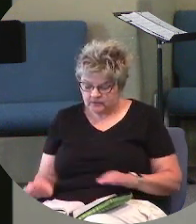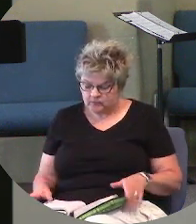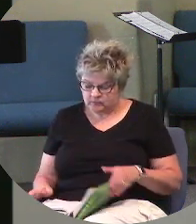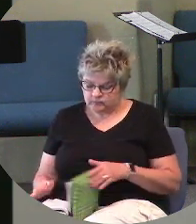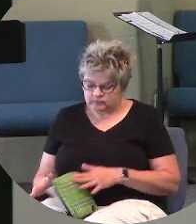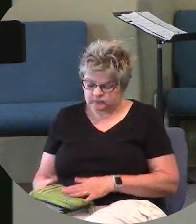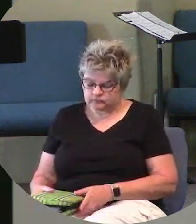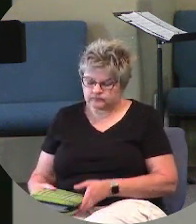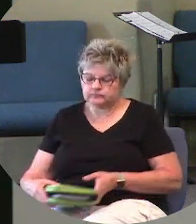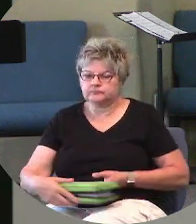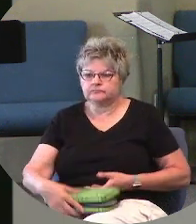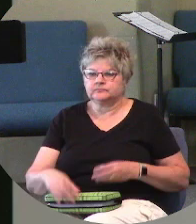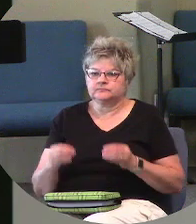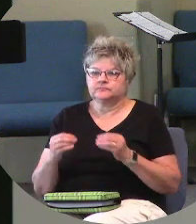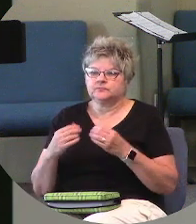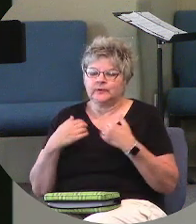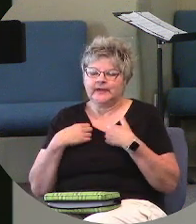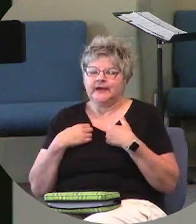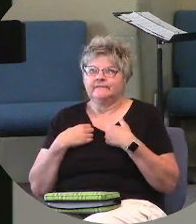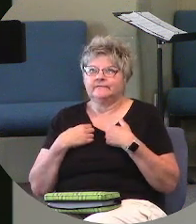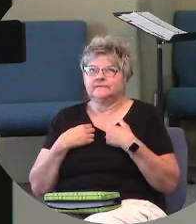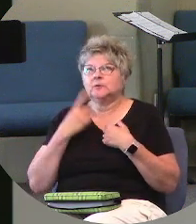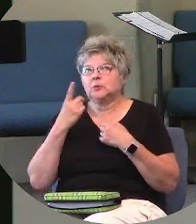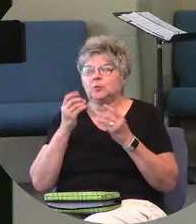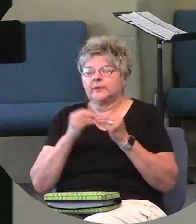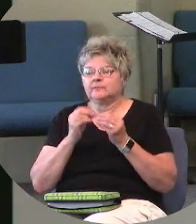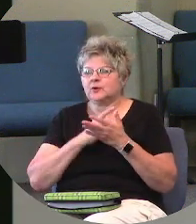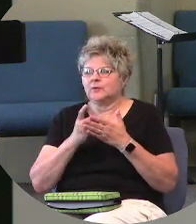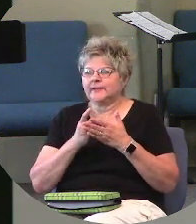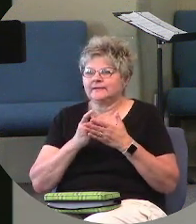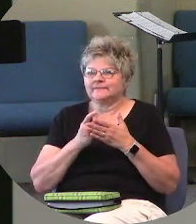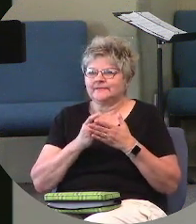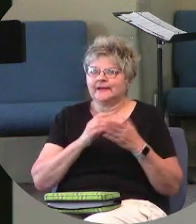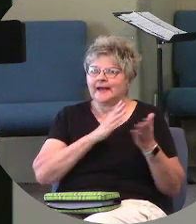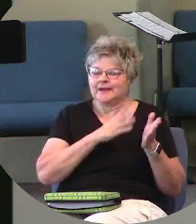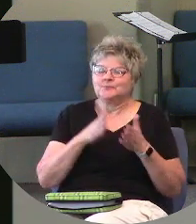We've got at least one more week in here. I'd planned this to be a one and done.